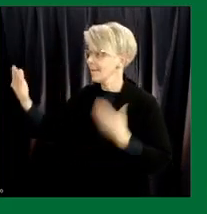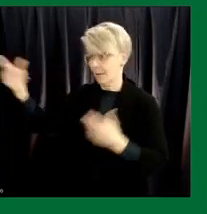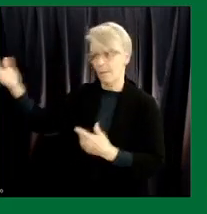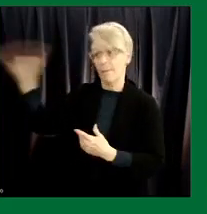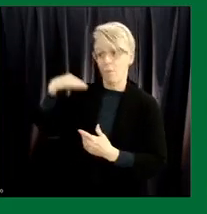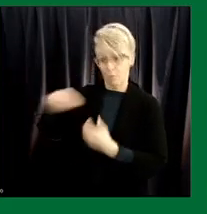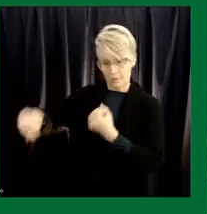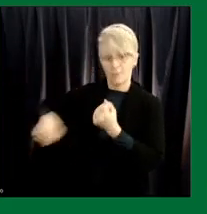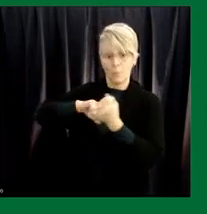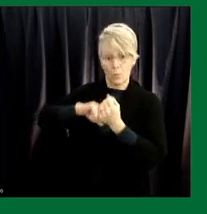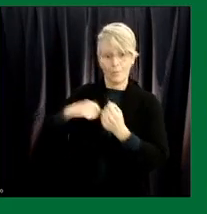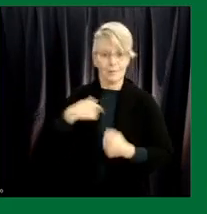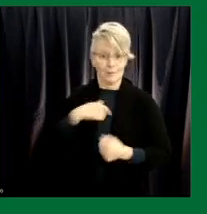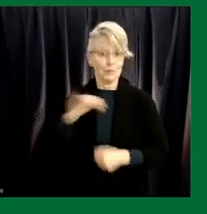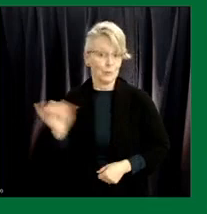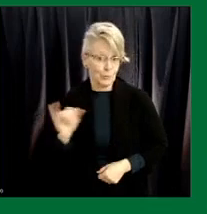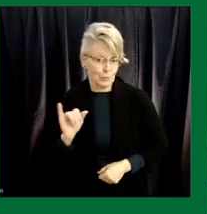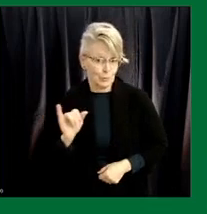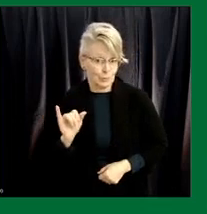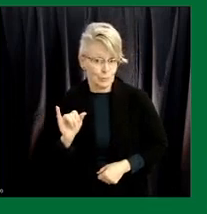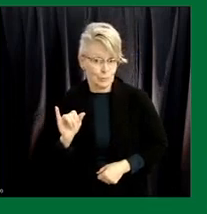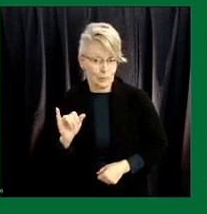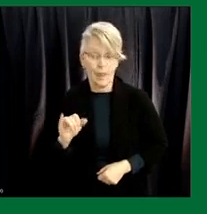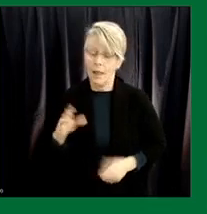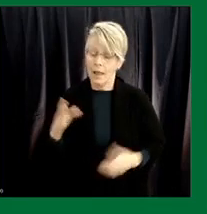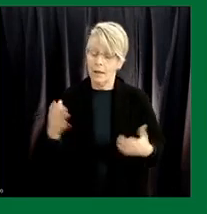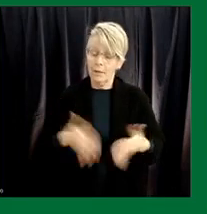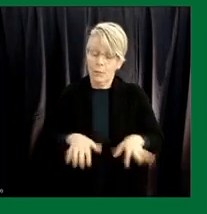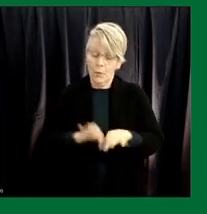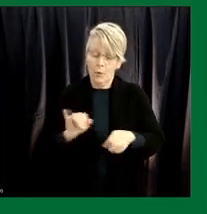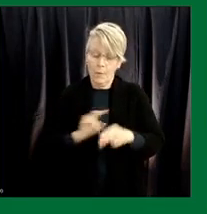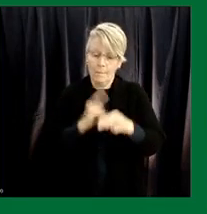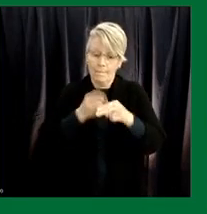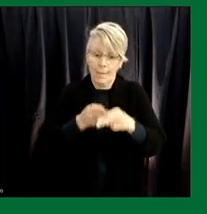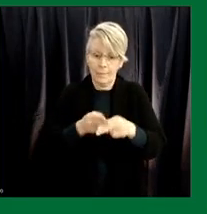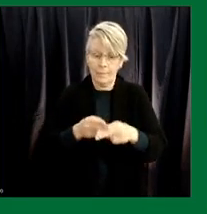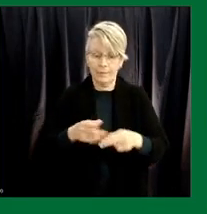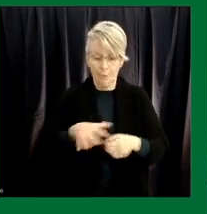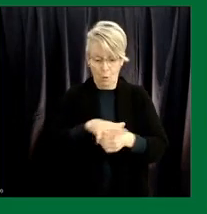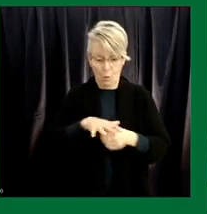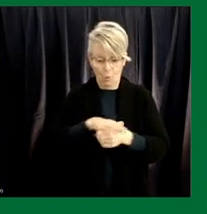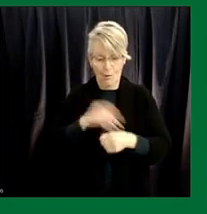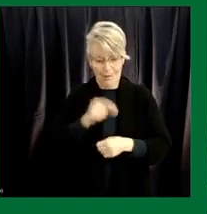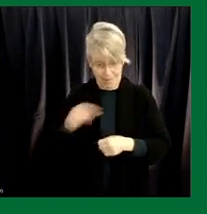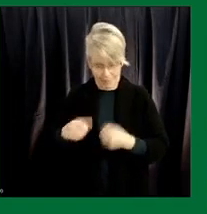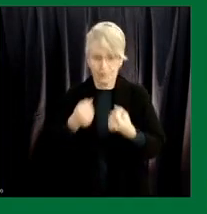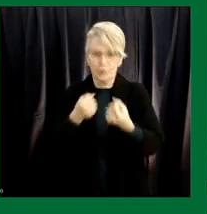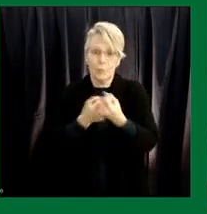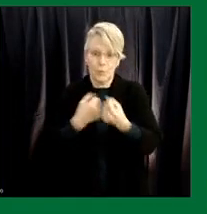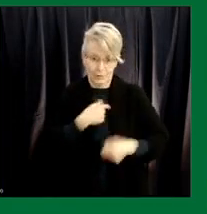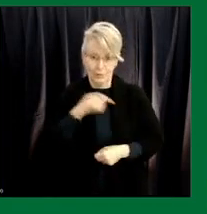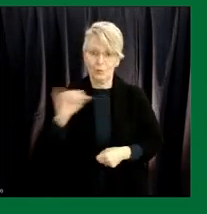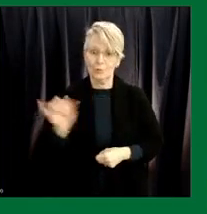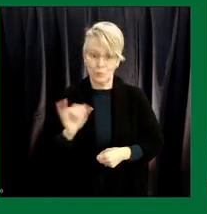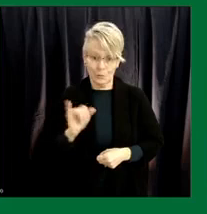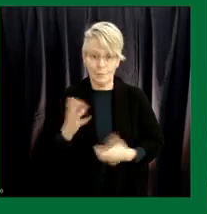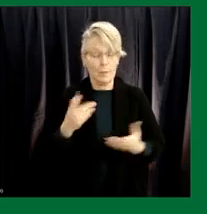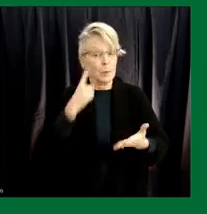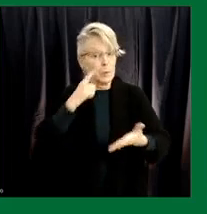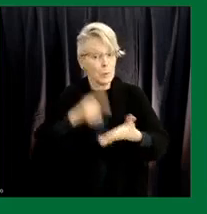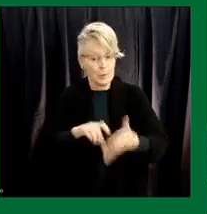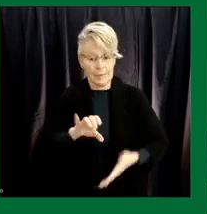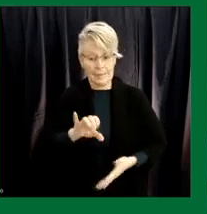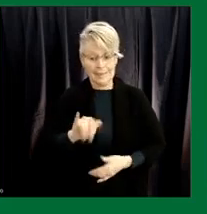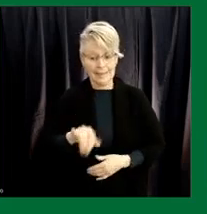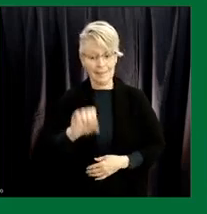in this and it's also important to mention that even the municipal governments are now in support of this. You may have seen the City of